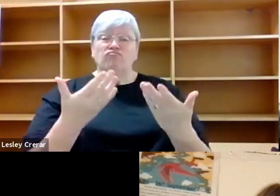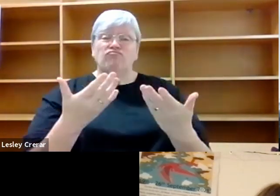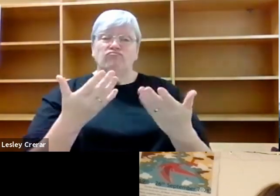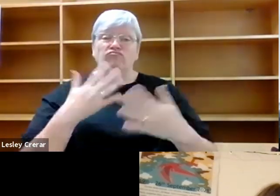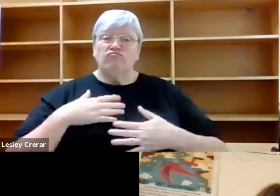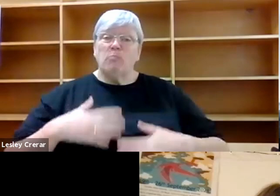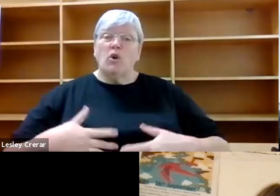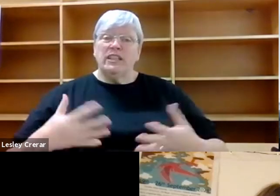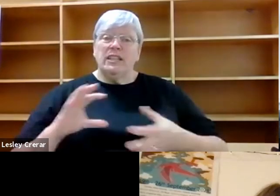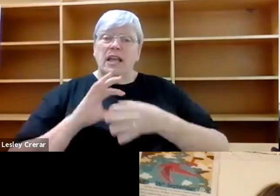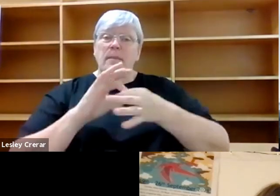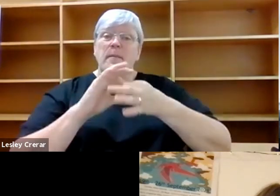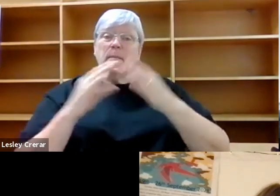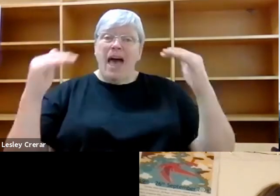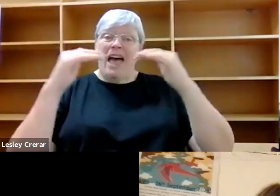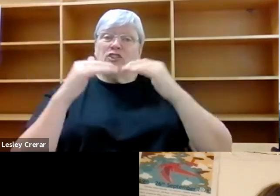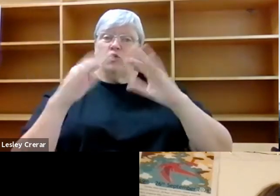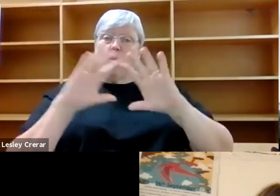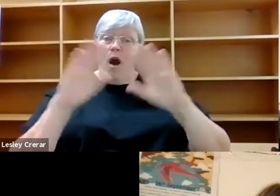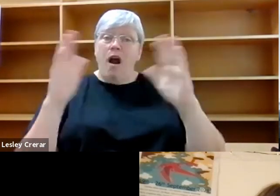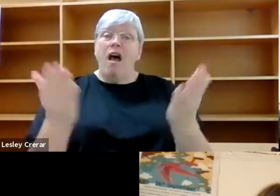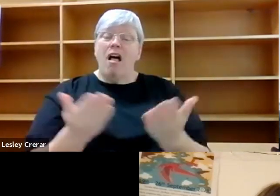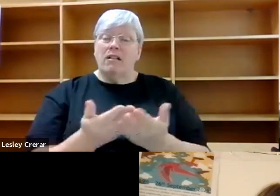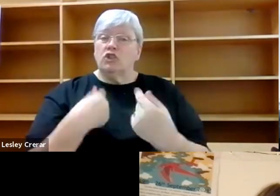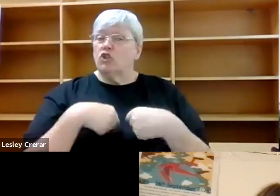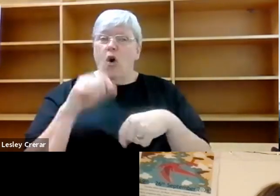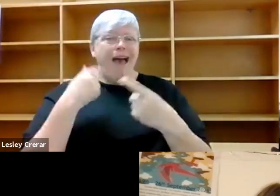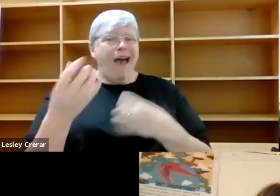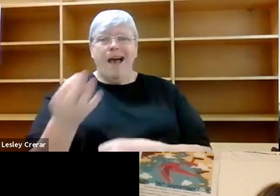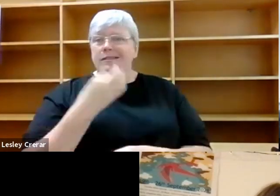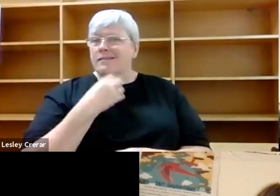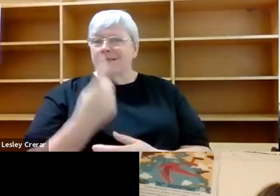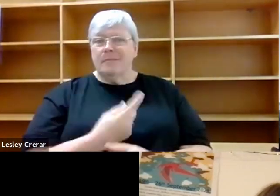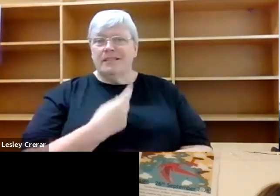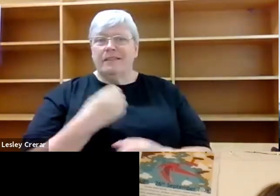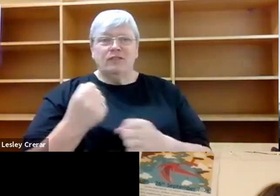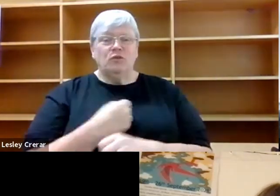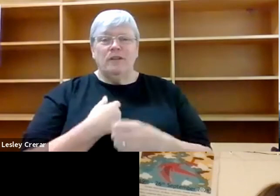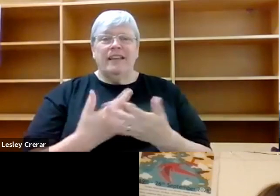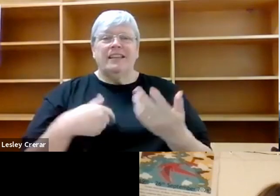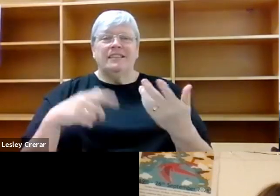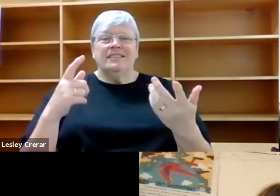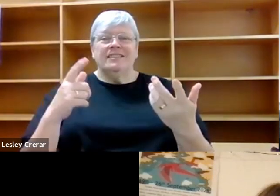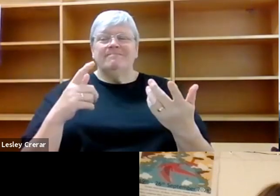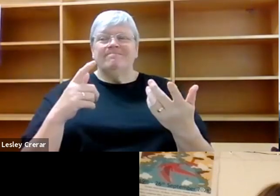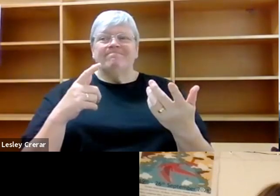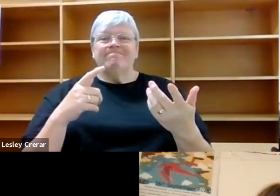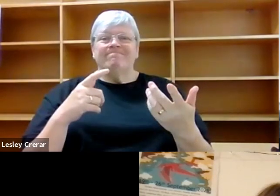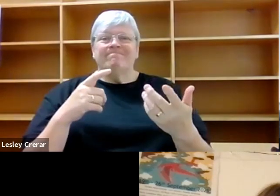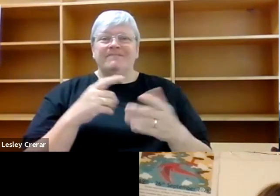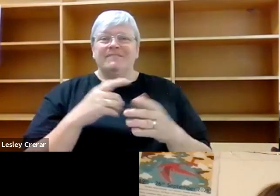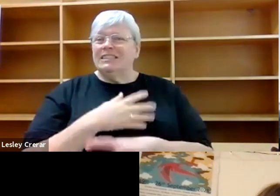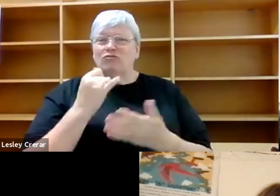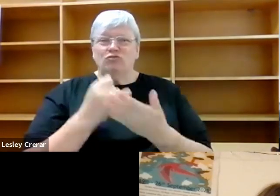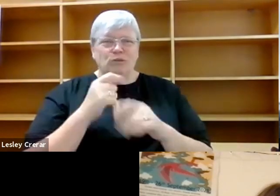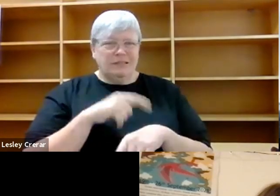world and not asking myself to do things where possible that are against the rhythm of the year, which I